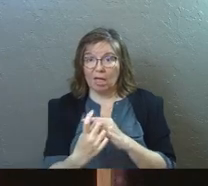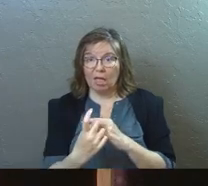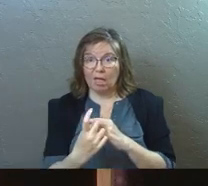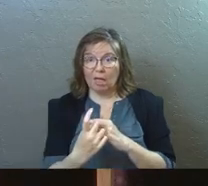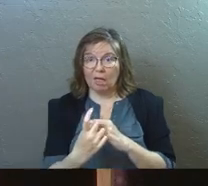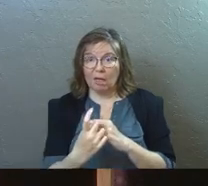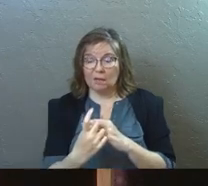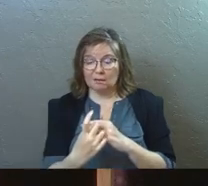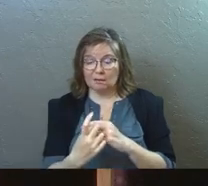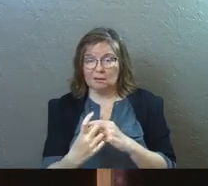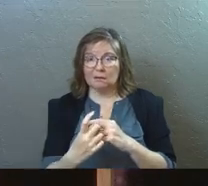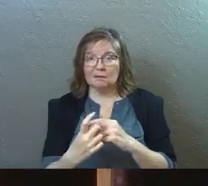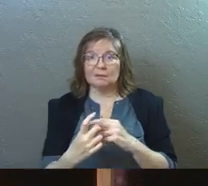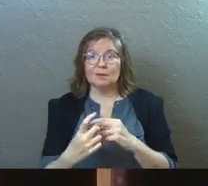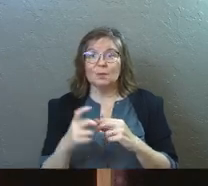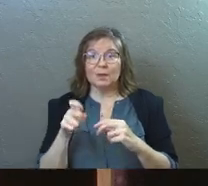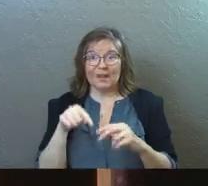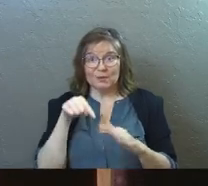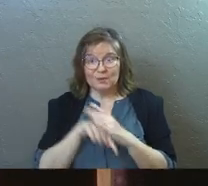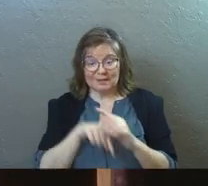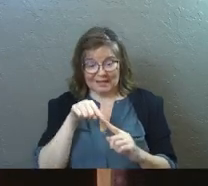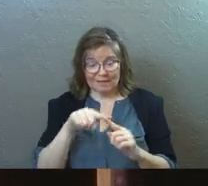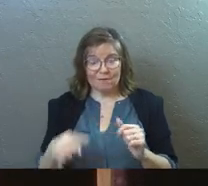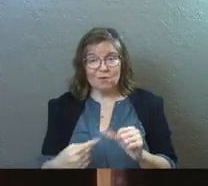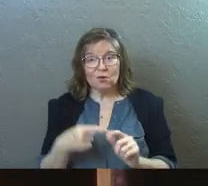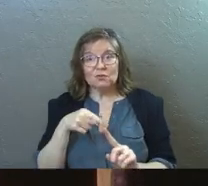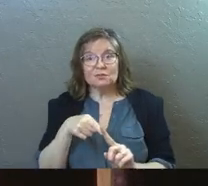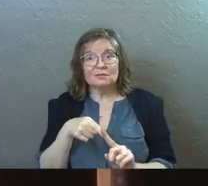to get his sheep over my dead body.